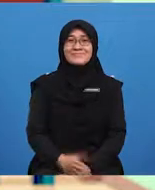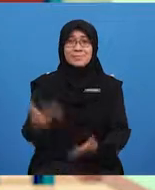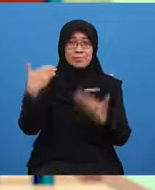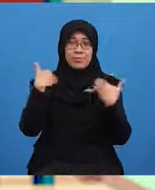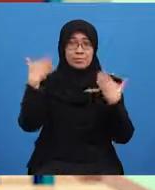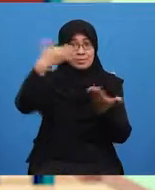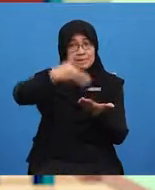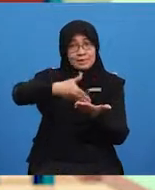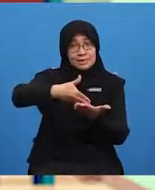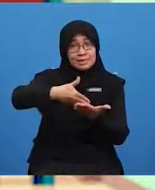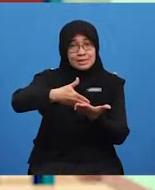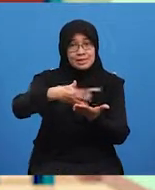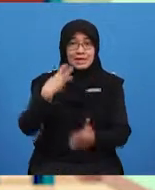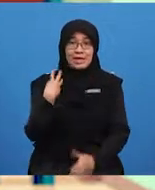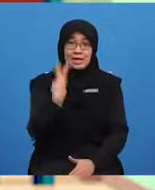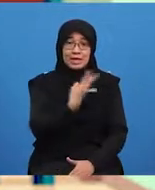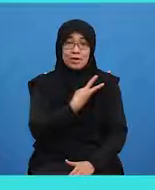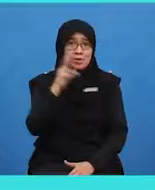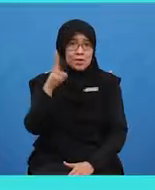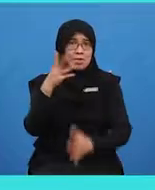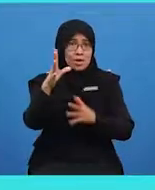We've also got apple.